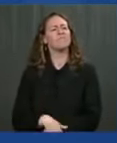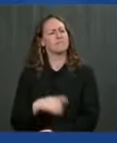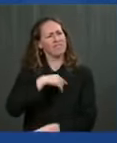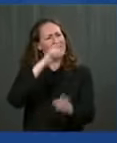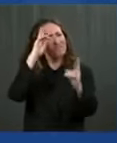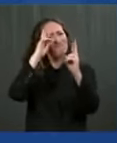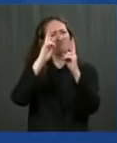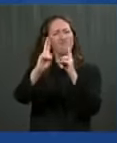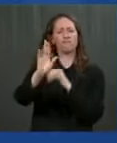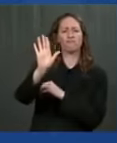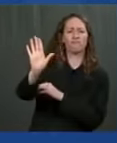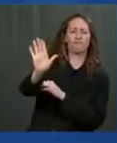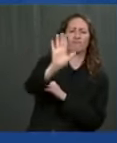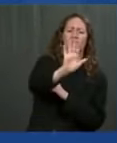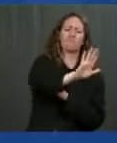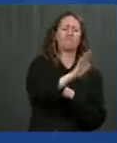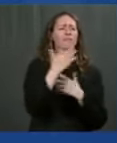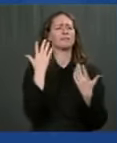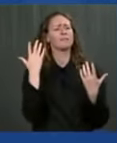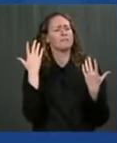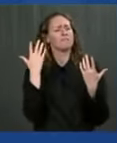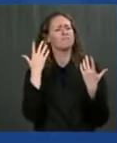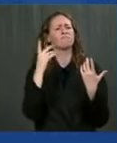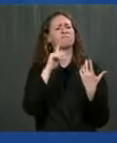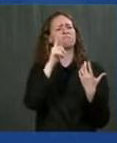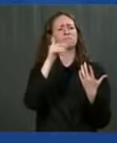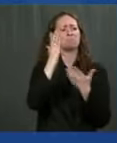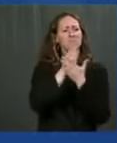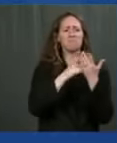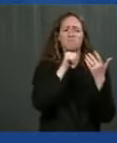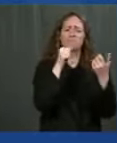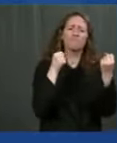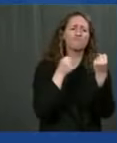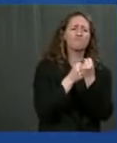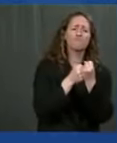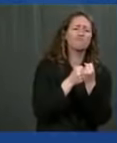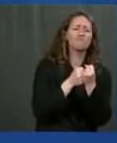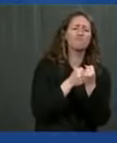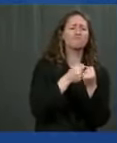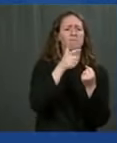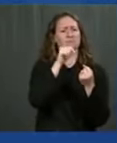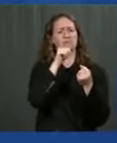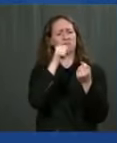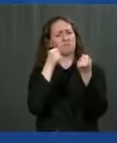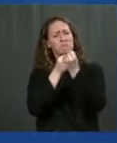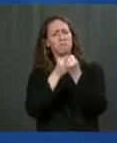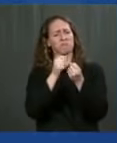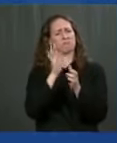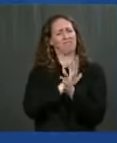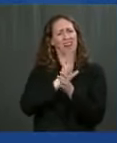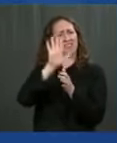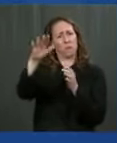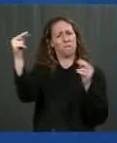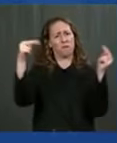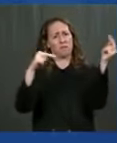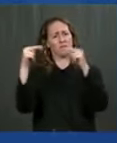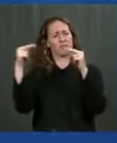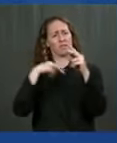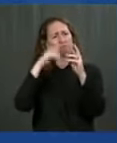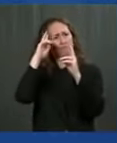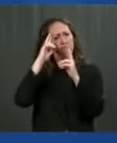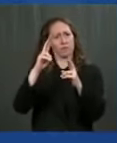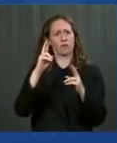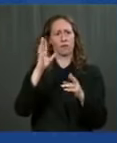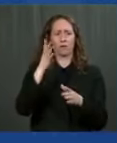that, who don't support Roe v. Wade. I respect their views. I respect them, those who believe life begins at the moment of